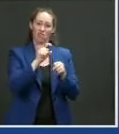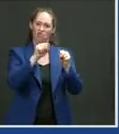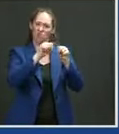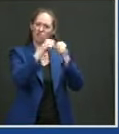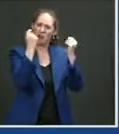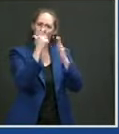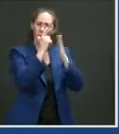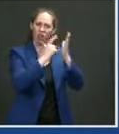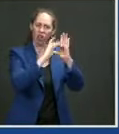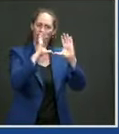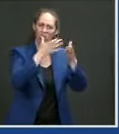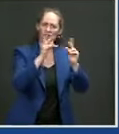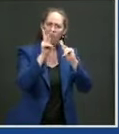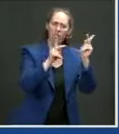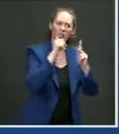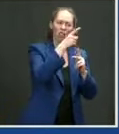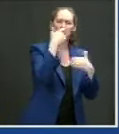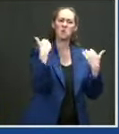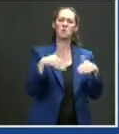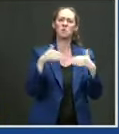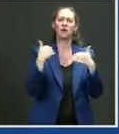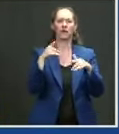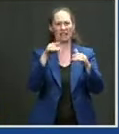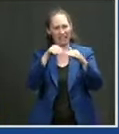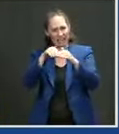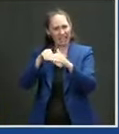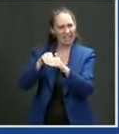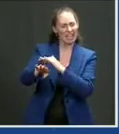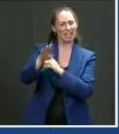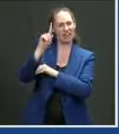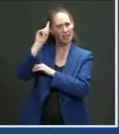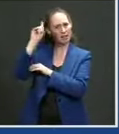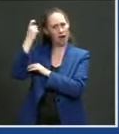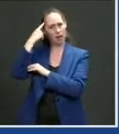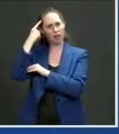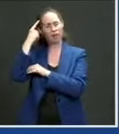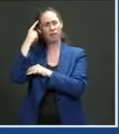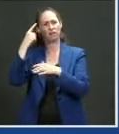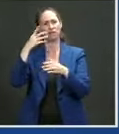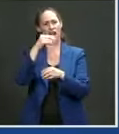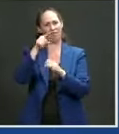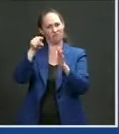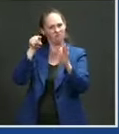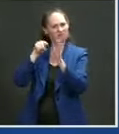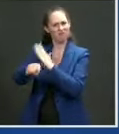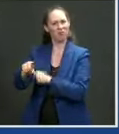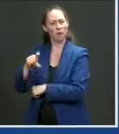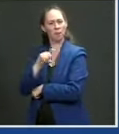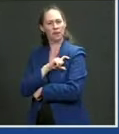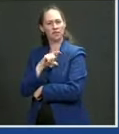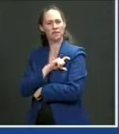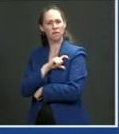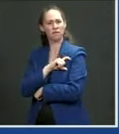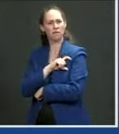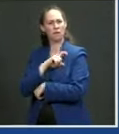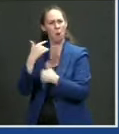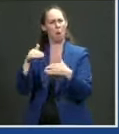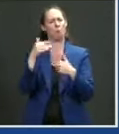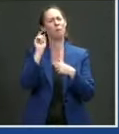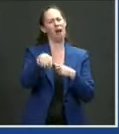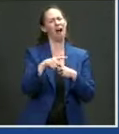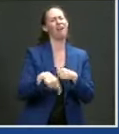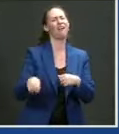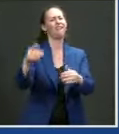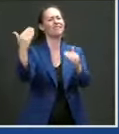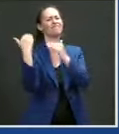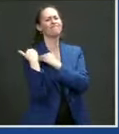through cordon go into the Capitol kill a police officer and be held unaccountable and it is for people